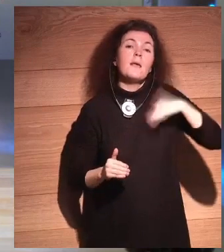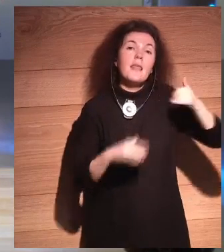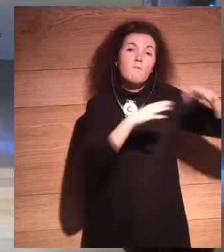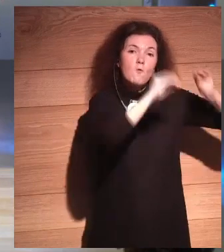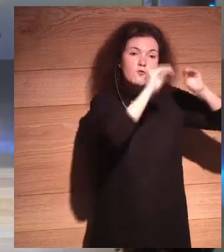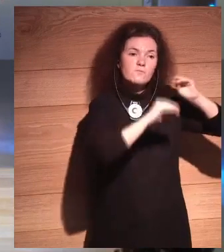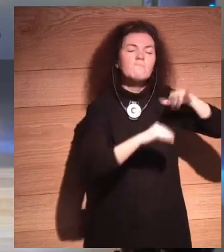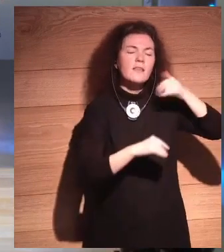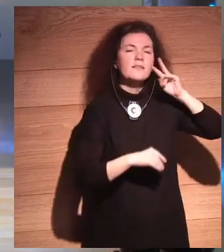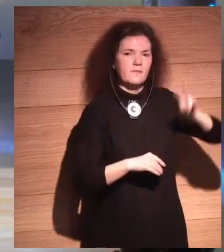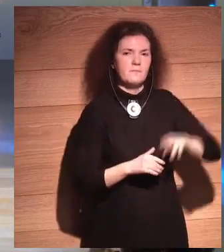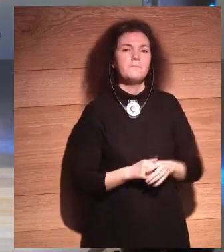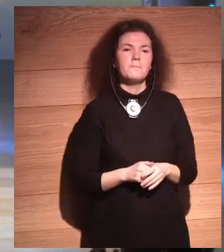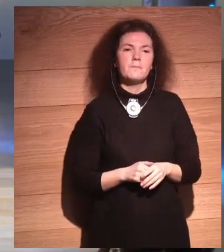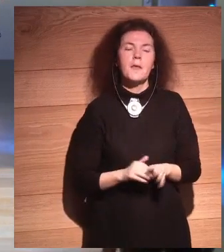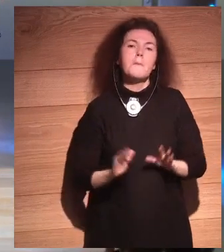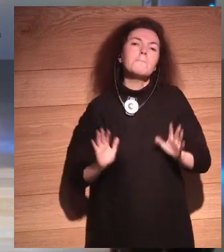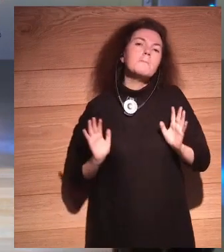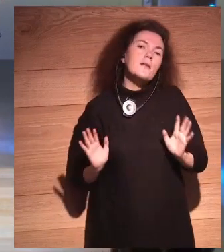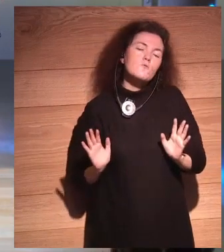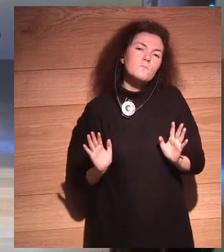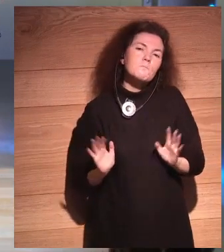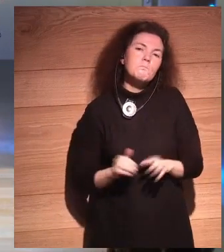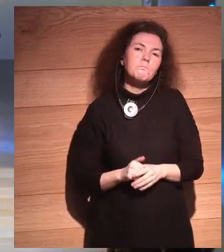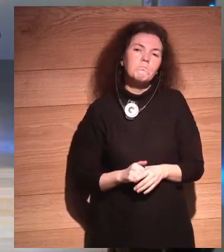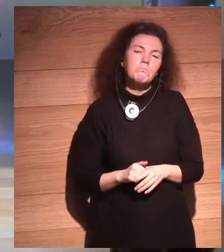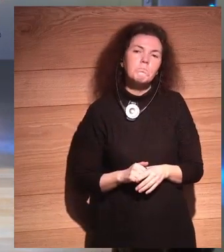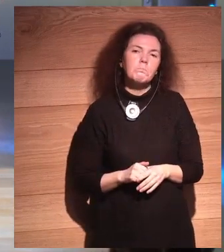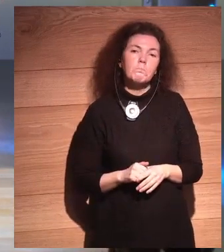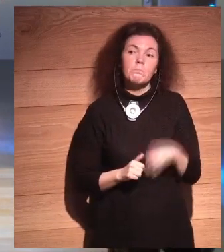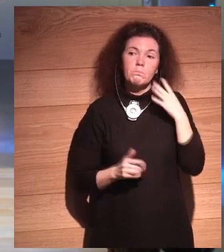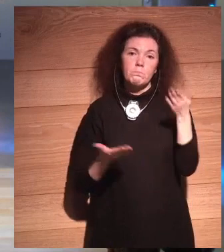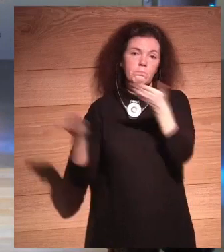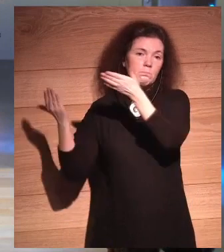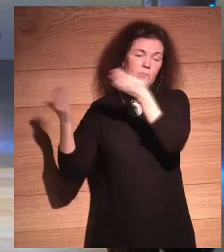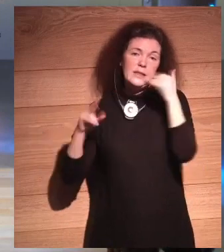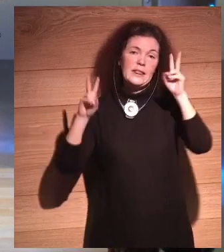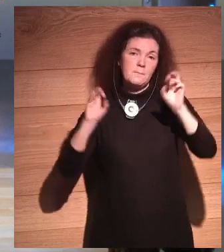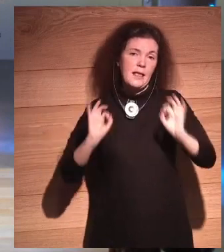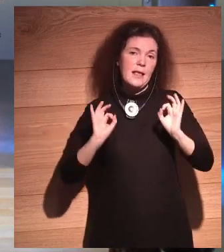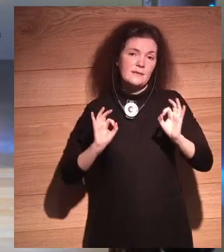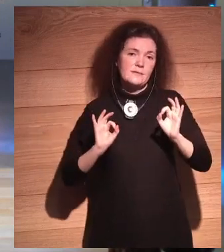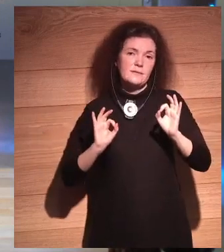as our lives move into the cloud, this is the key question. How do we put the human back inside?